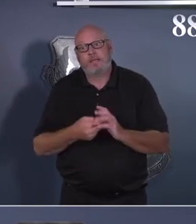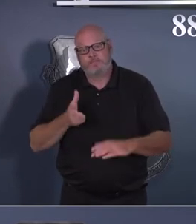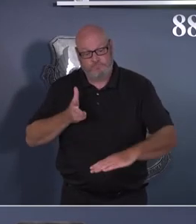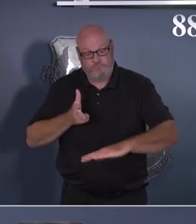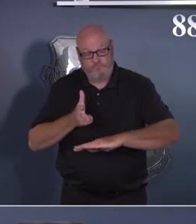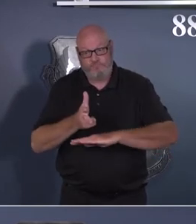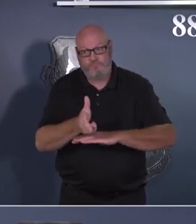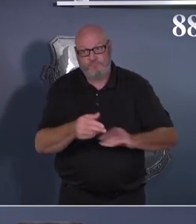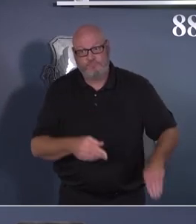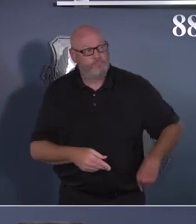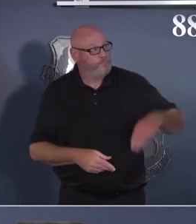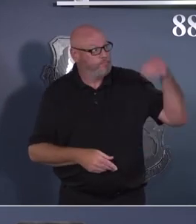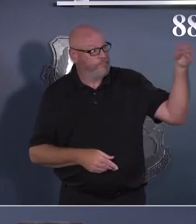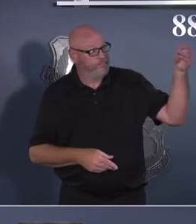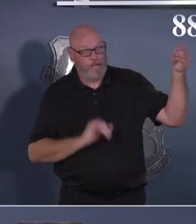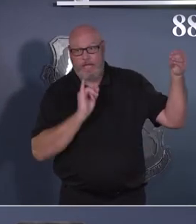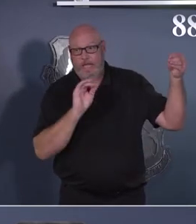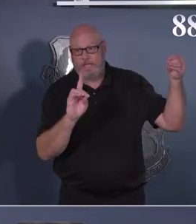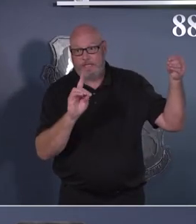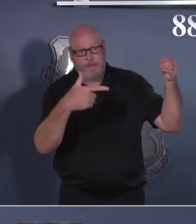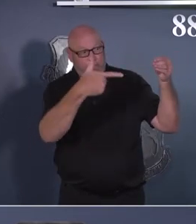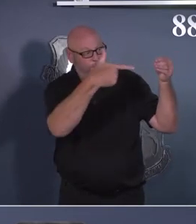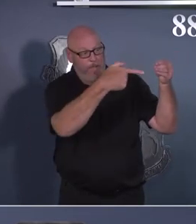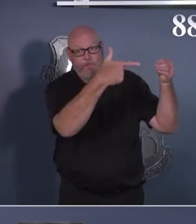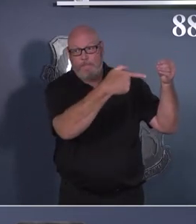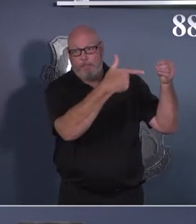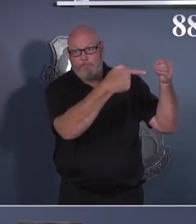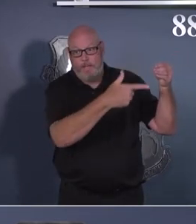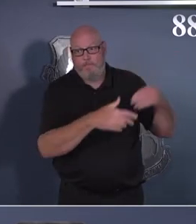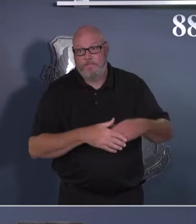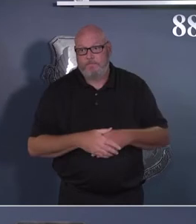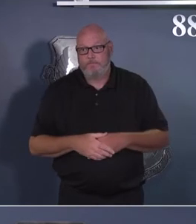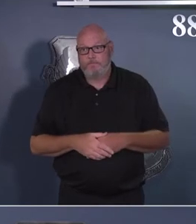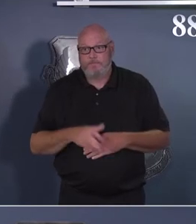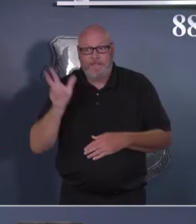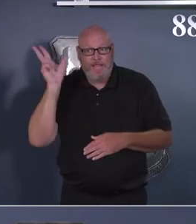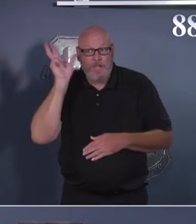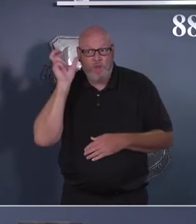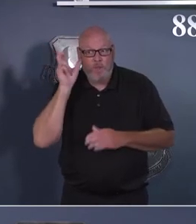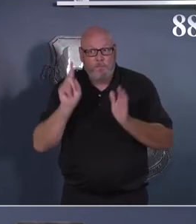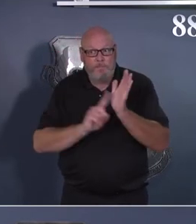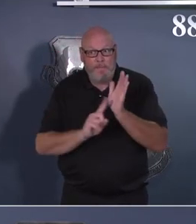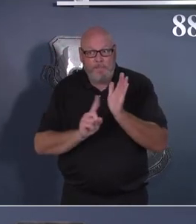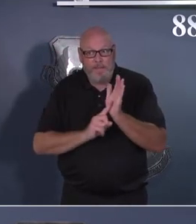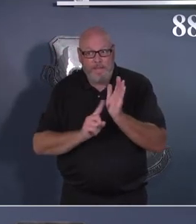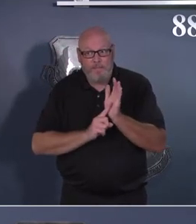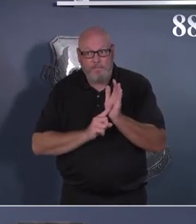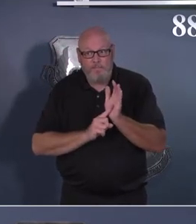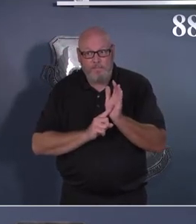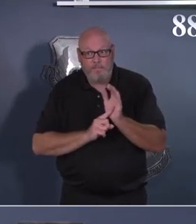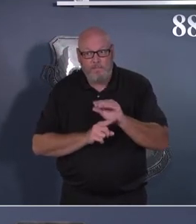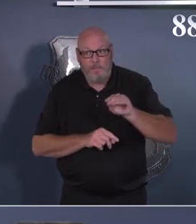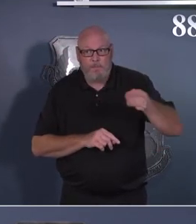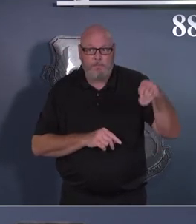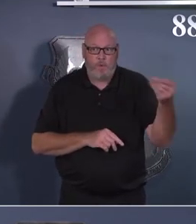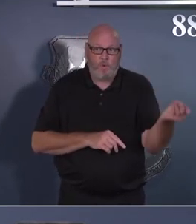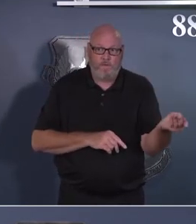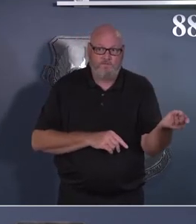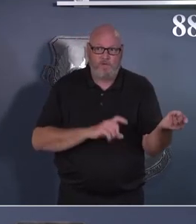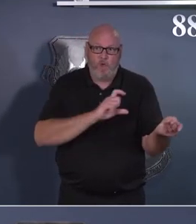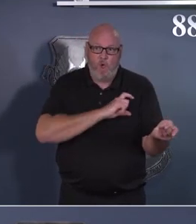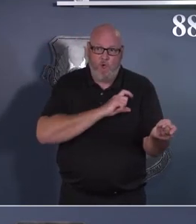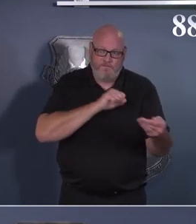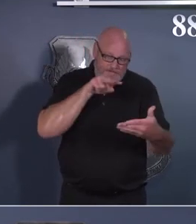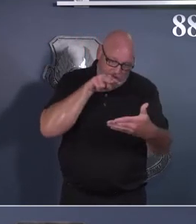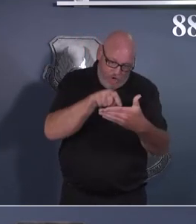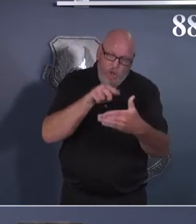controller like this. They can scan the back. Once you hear it beep, turn it around to the front so they can get a good look at your face and the picture